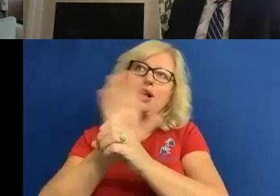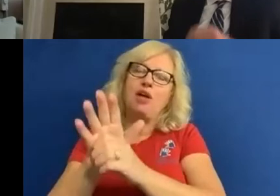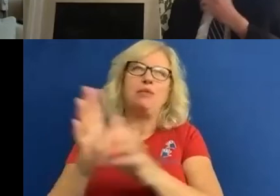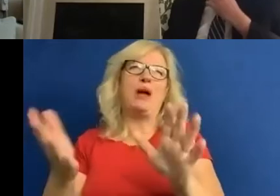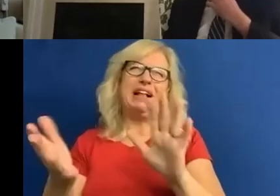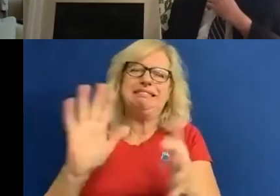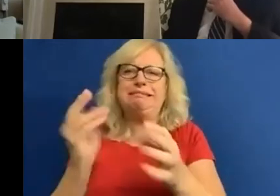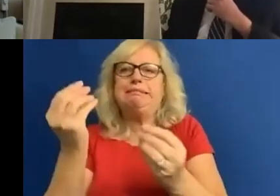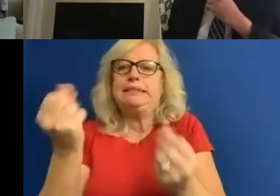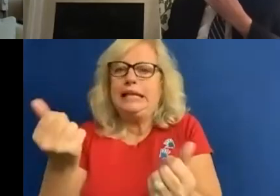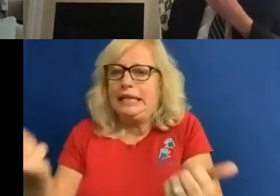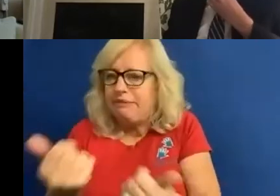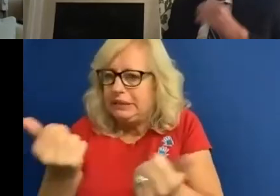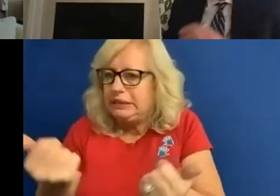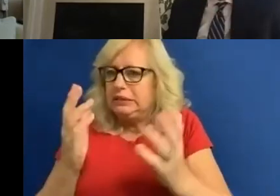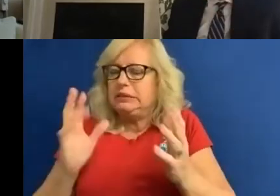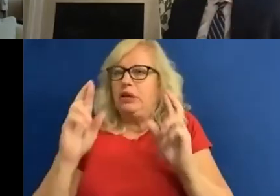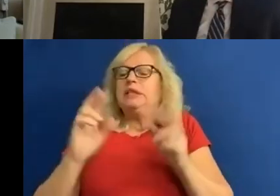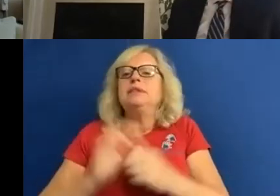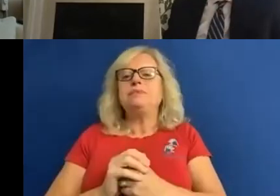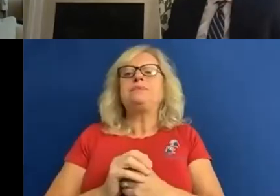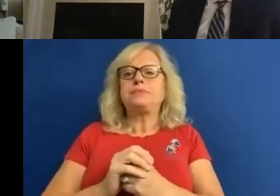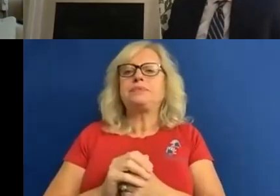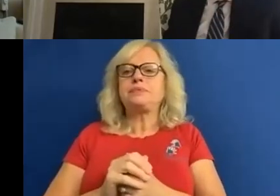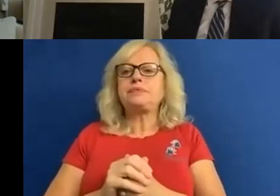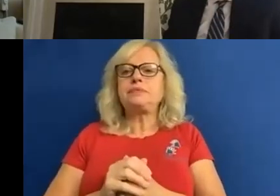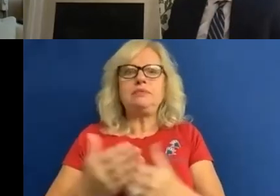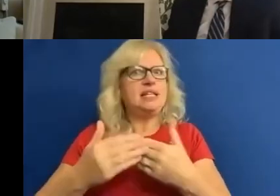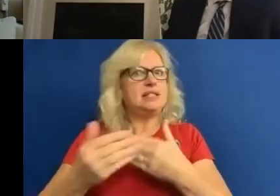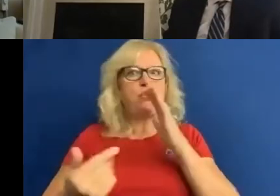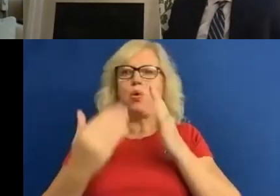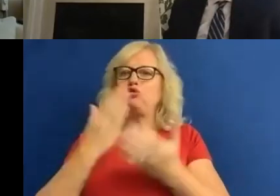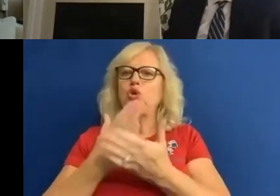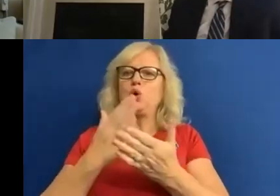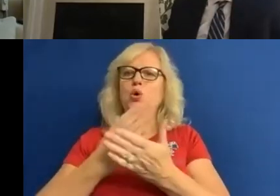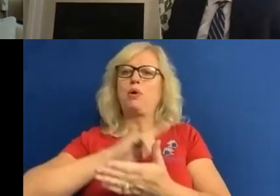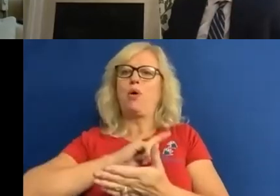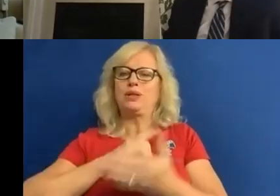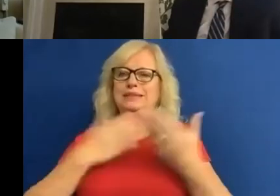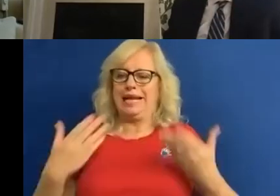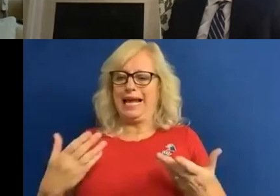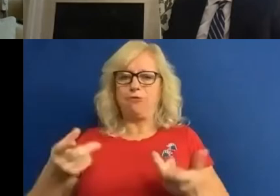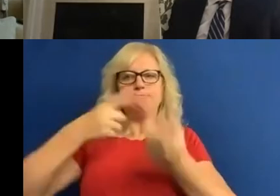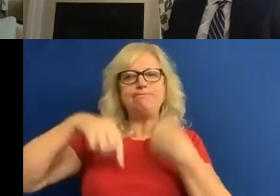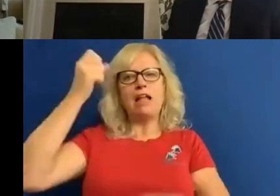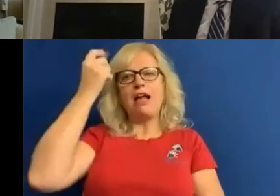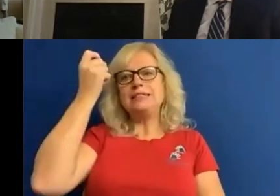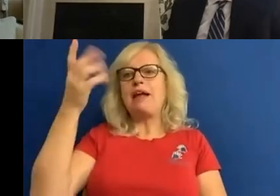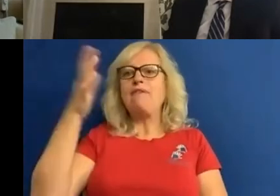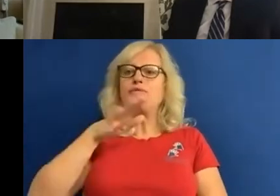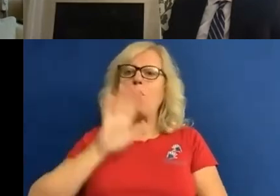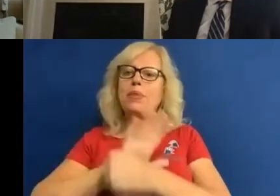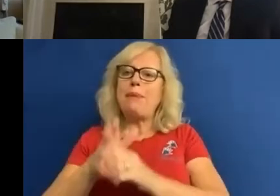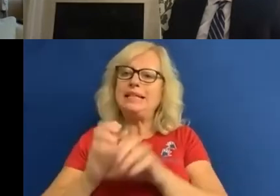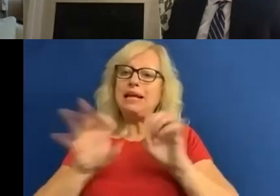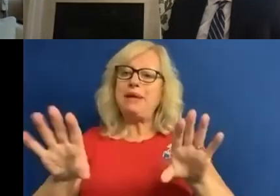be before too long. This is even more true than ever, because what we now understand from the pandemic is that there